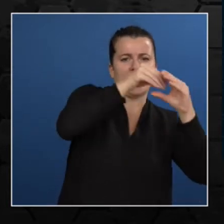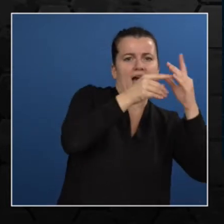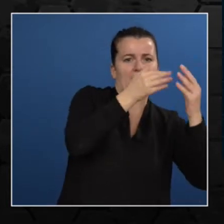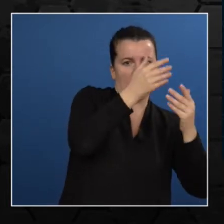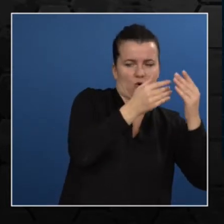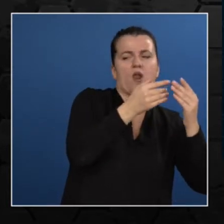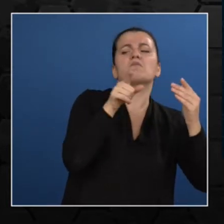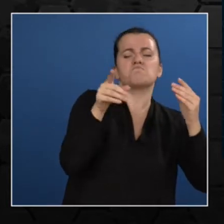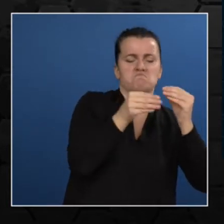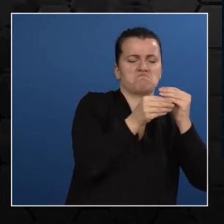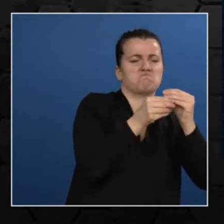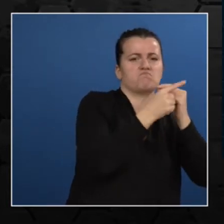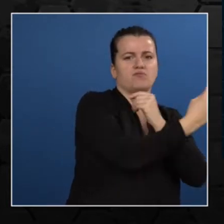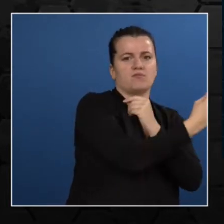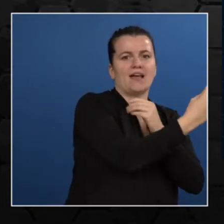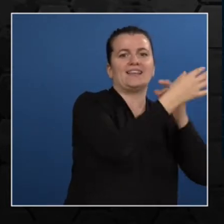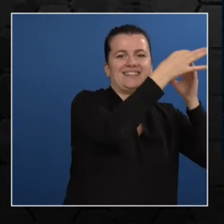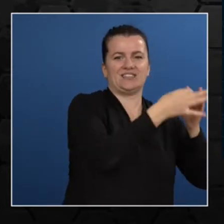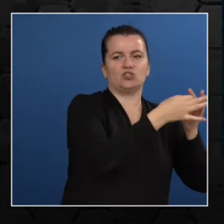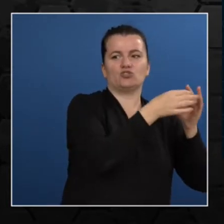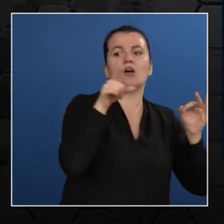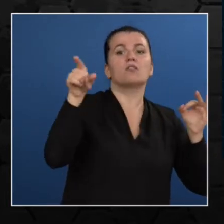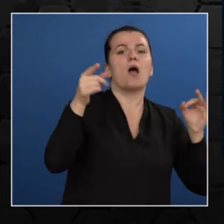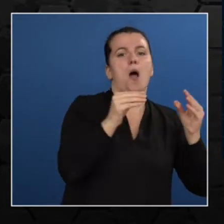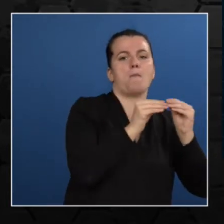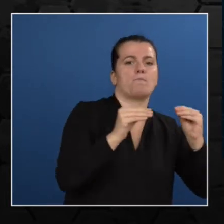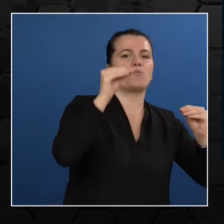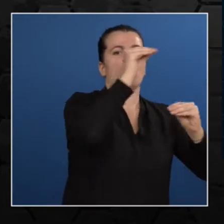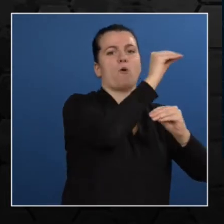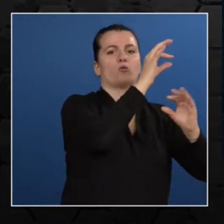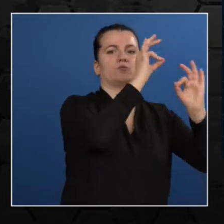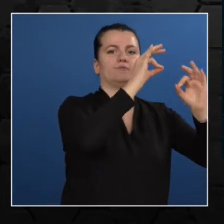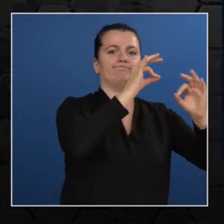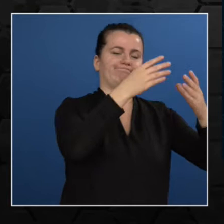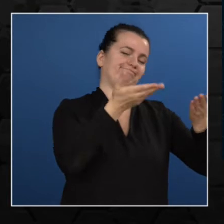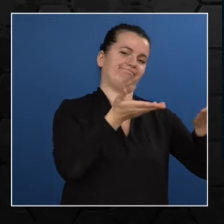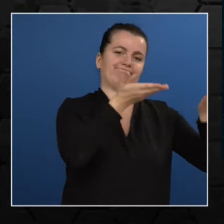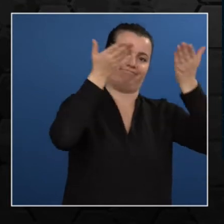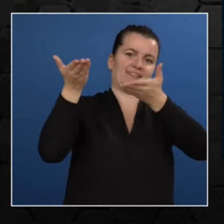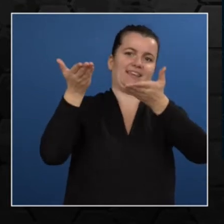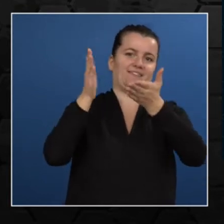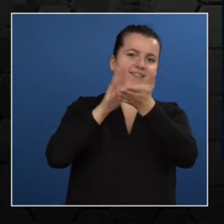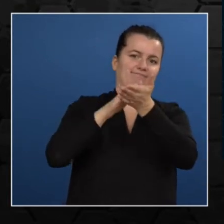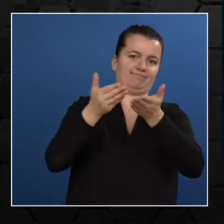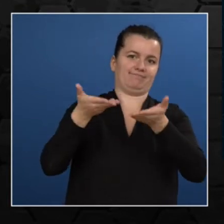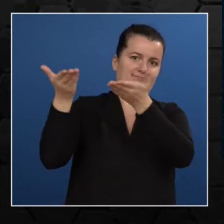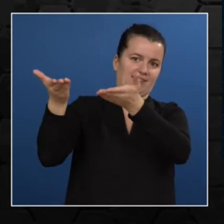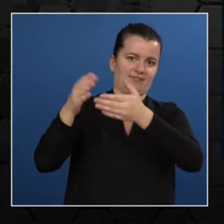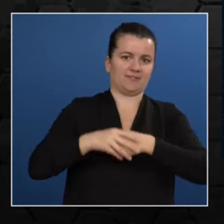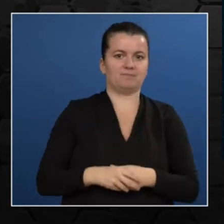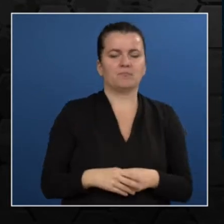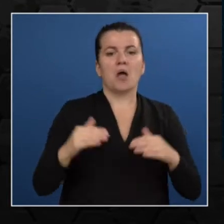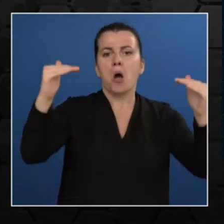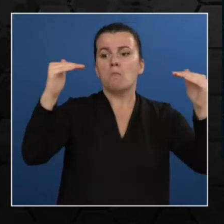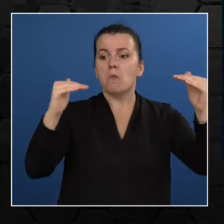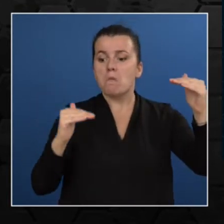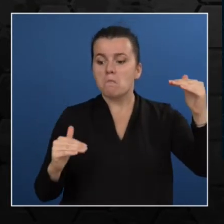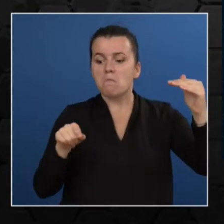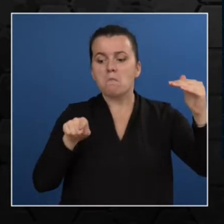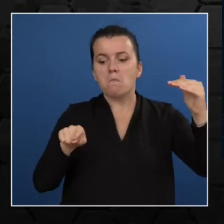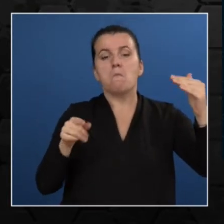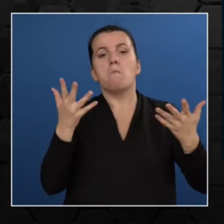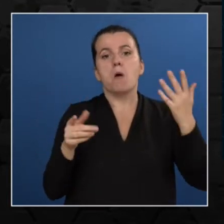an exception. We would also like to promote those students who are good at extracurricular activities, but their marks may not be that good.